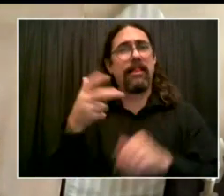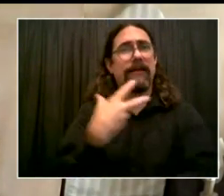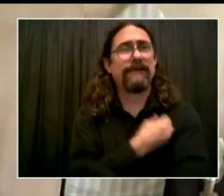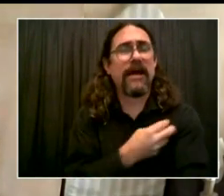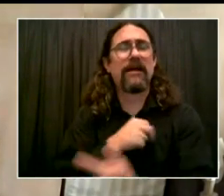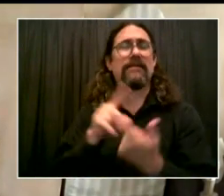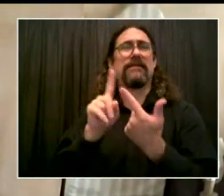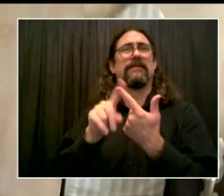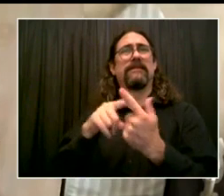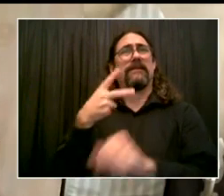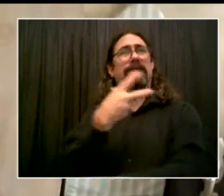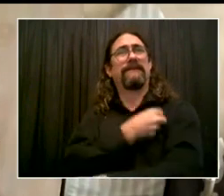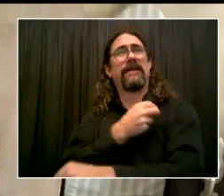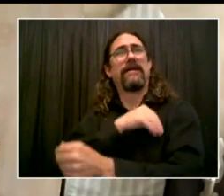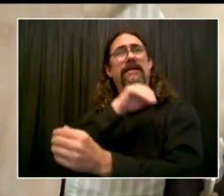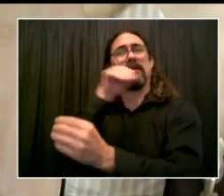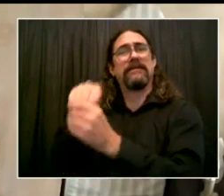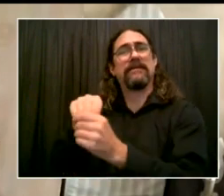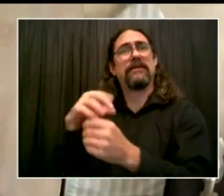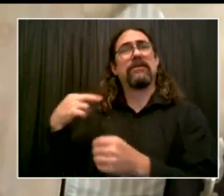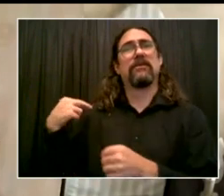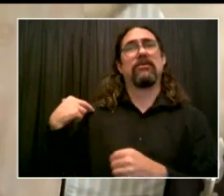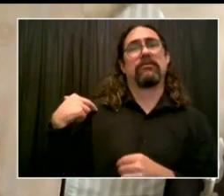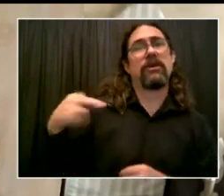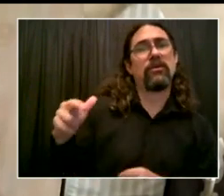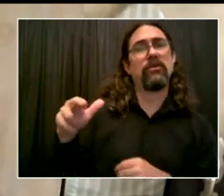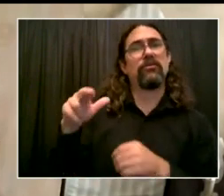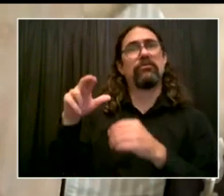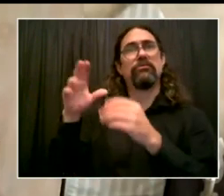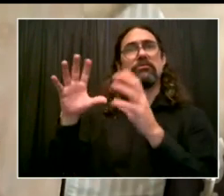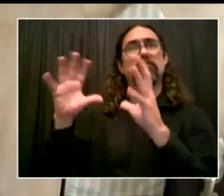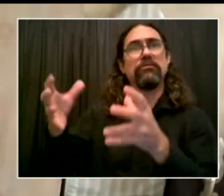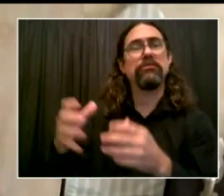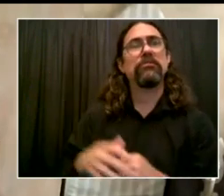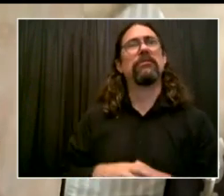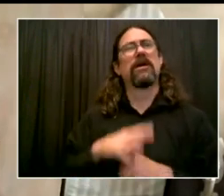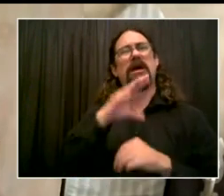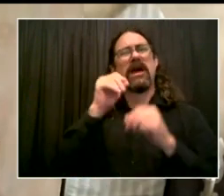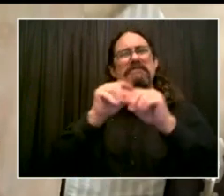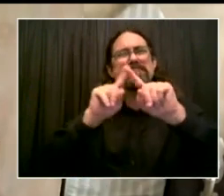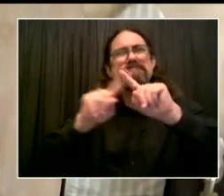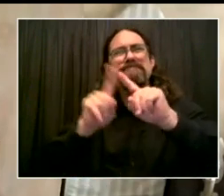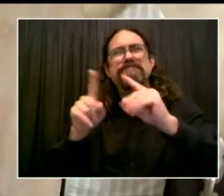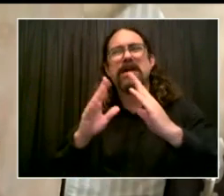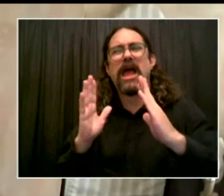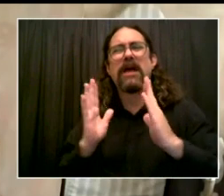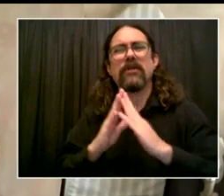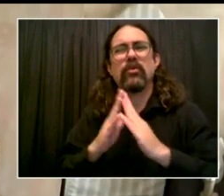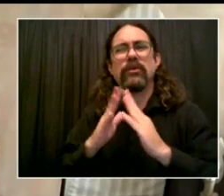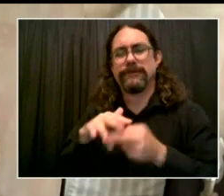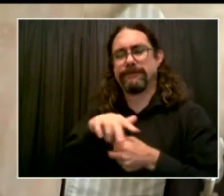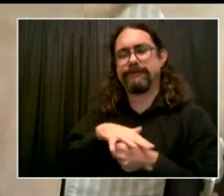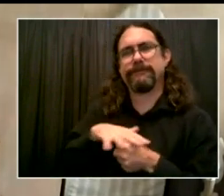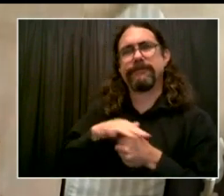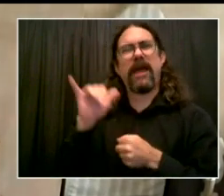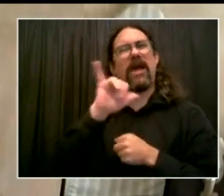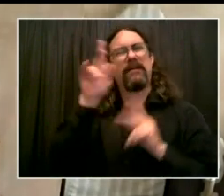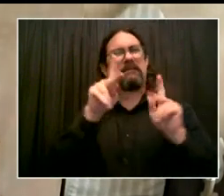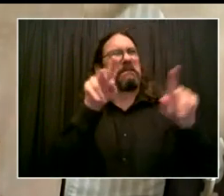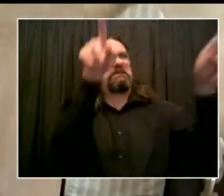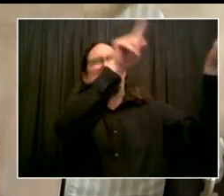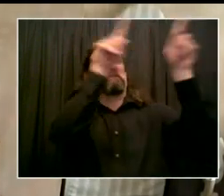community folks to talk to other community people to let them know, because in my community, people were afraid, I'm going to be honest,